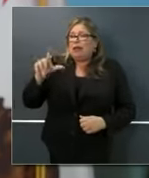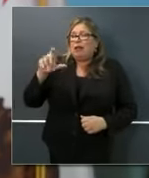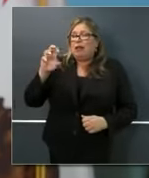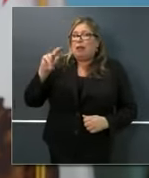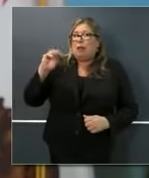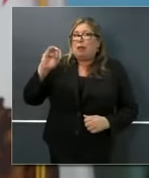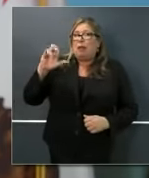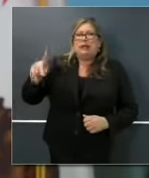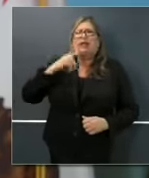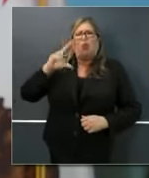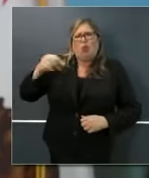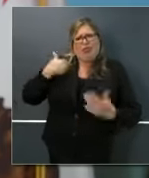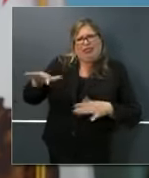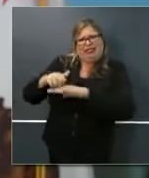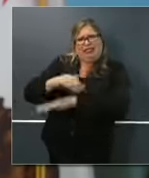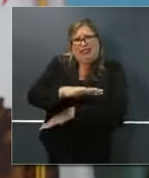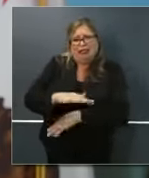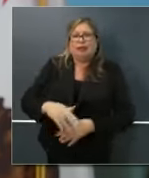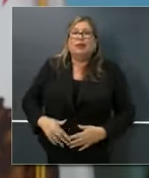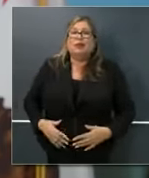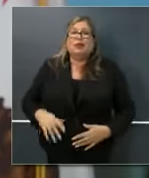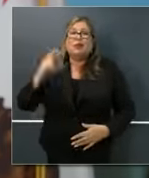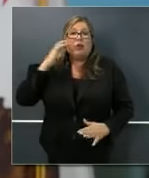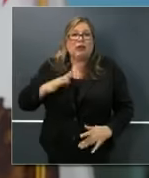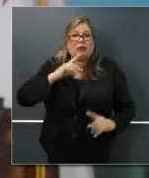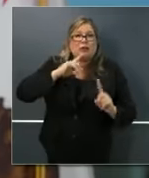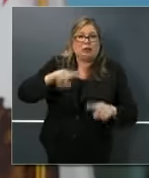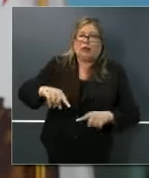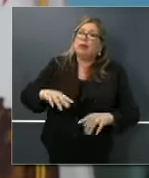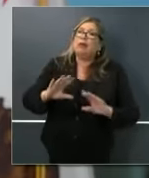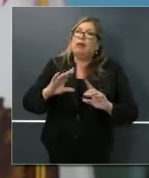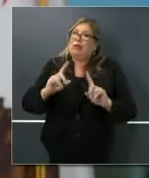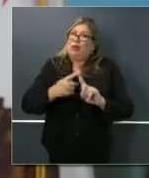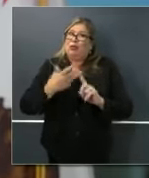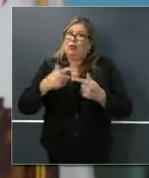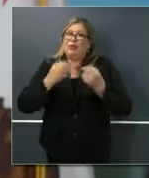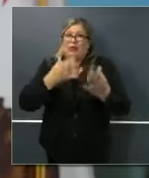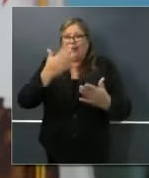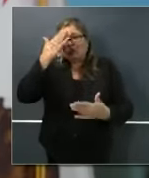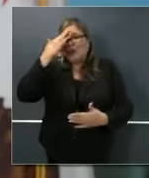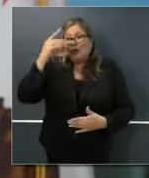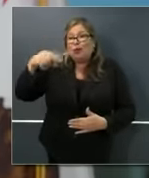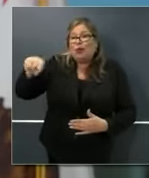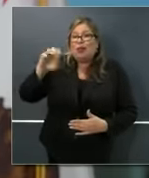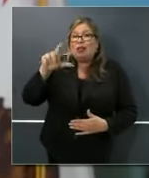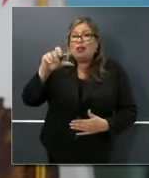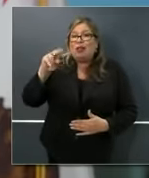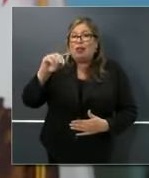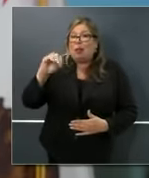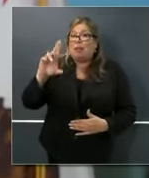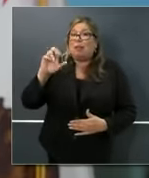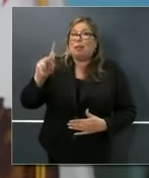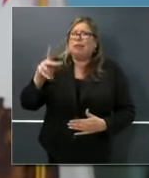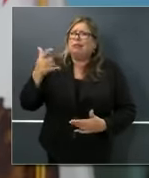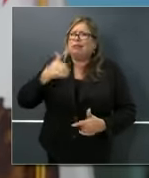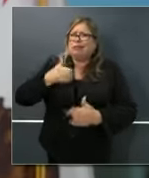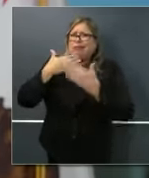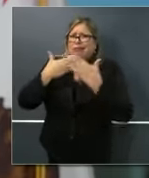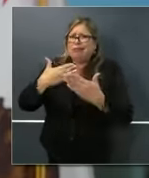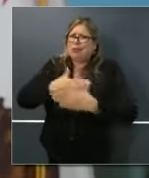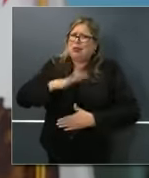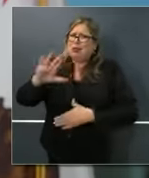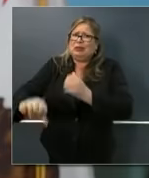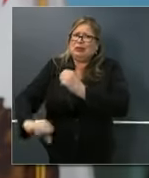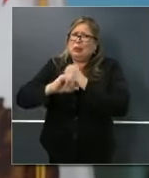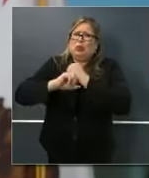First of appreciate Elon. I appreciate others that have really stepped up and lent their support and offered even more support beyond